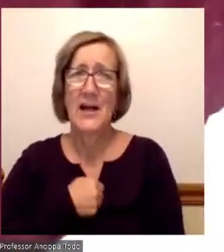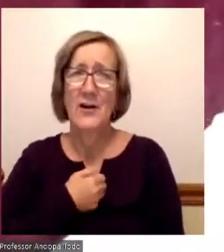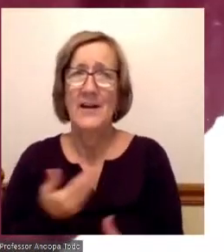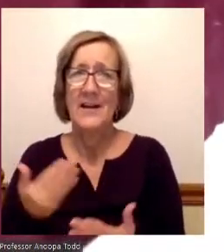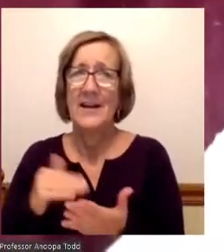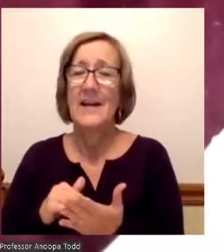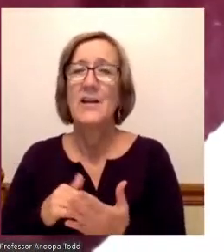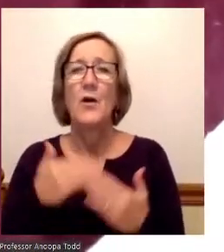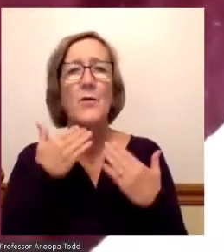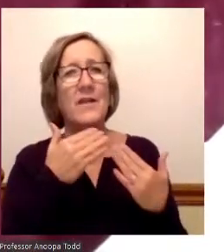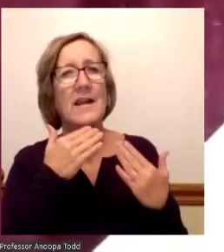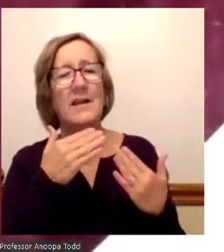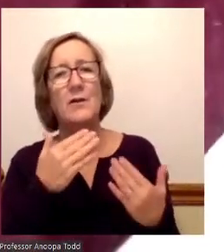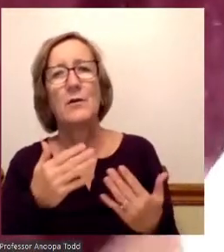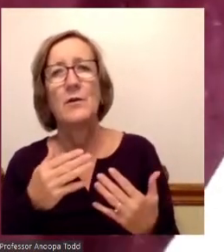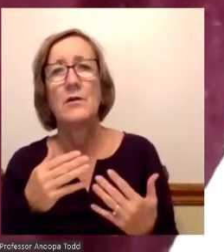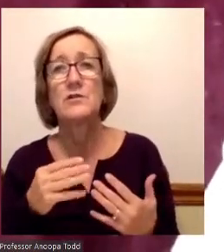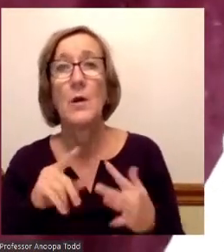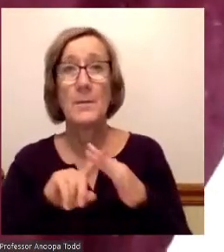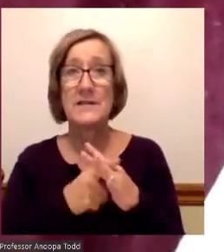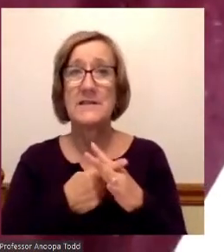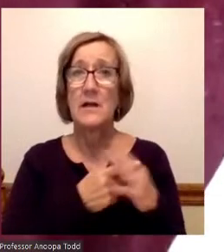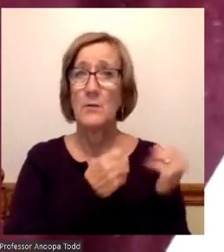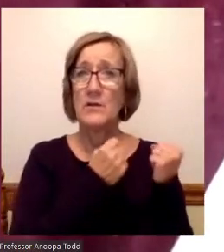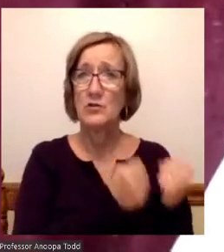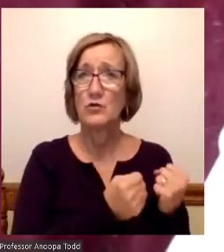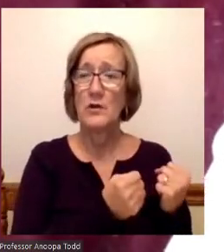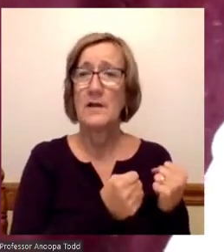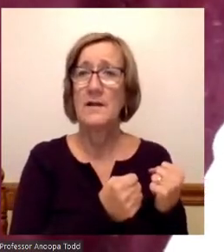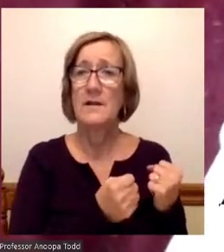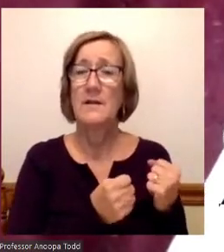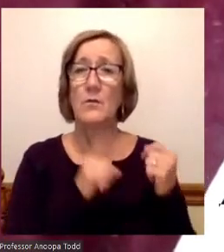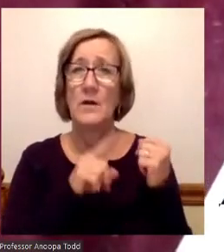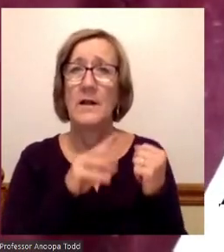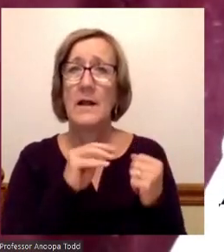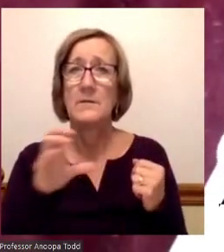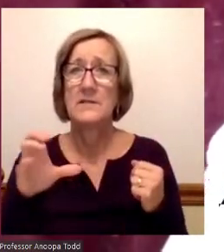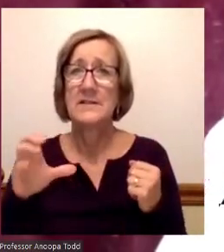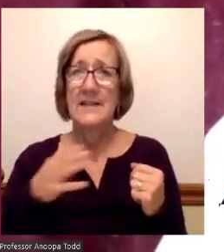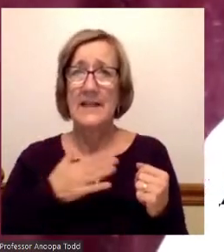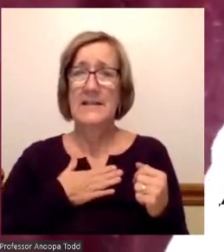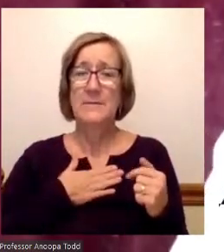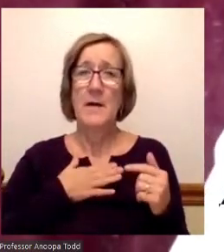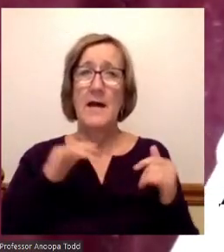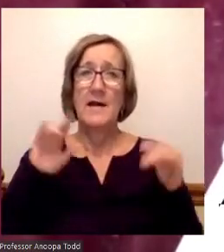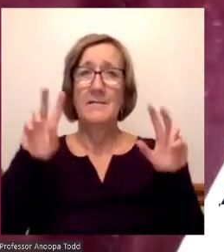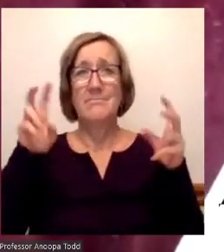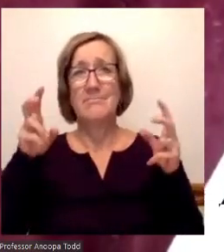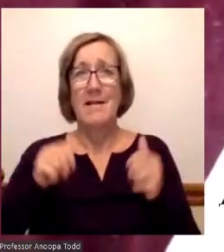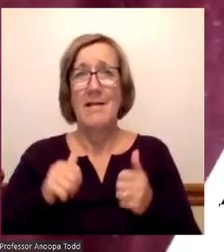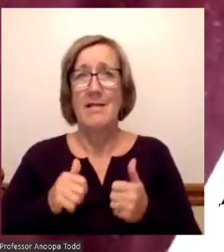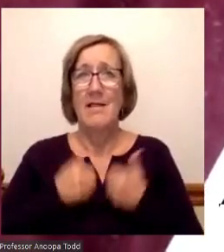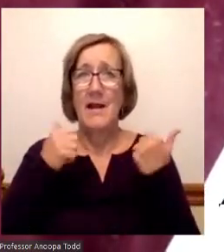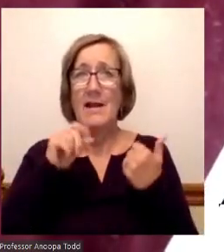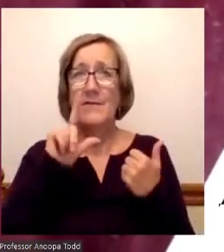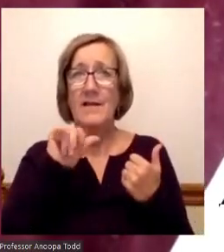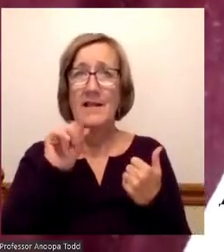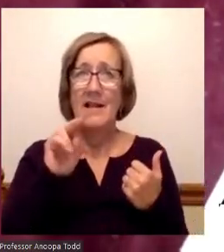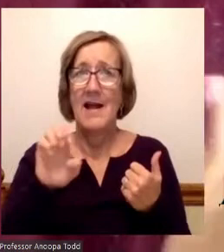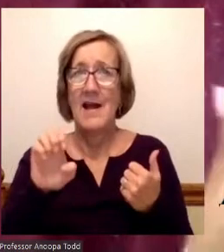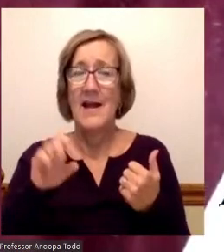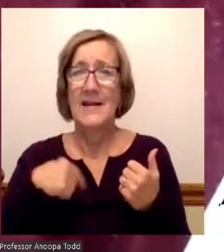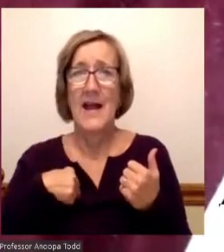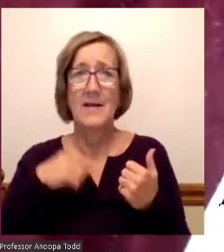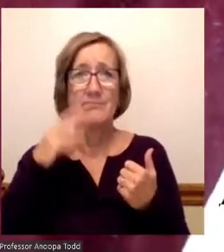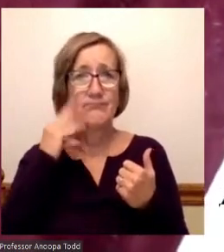So I'm to start with the strengths. MCC is my lifeline. So it's like my stomping grounds. It's because I've went